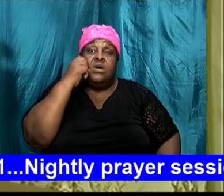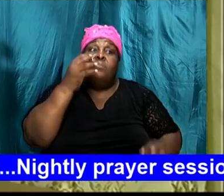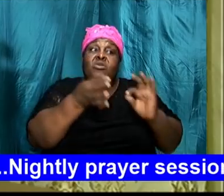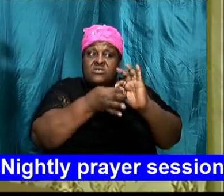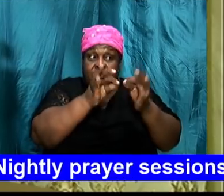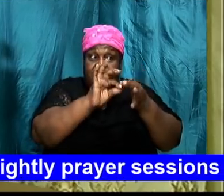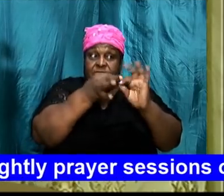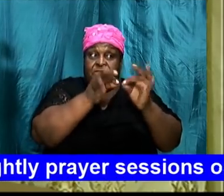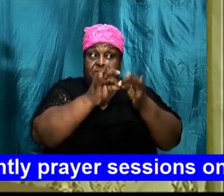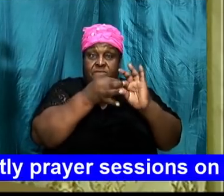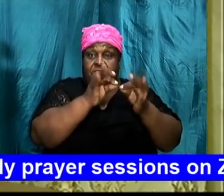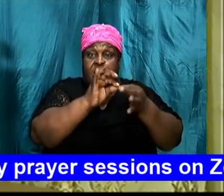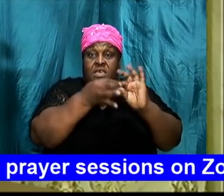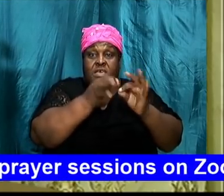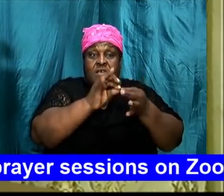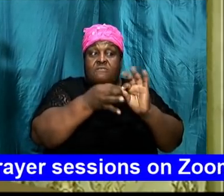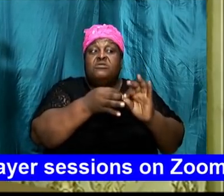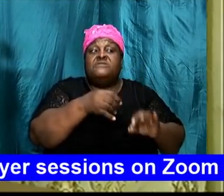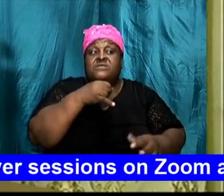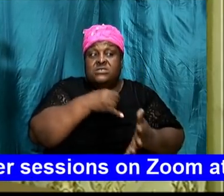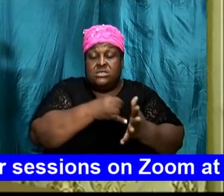but look at verse 6 now